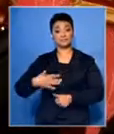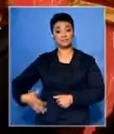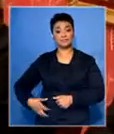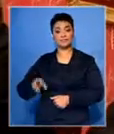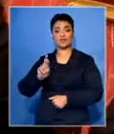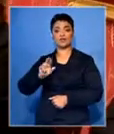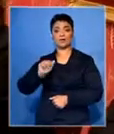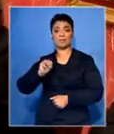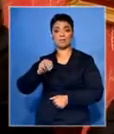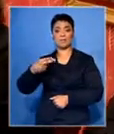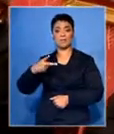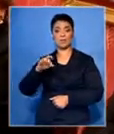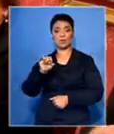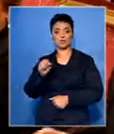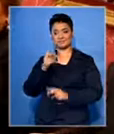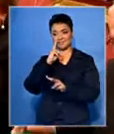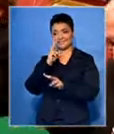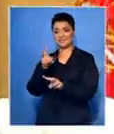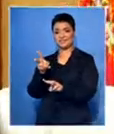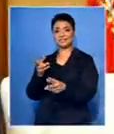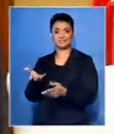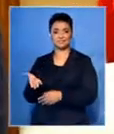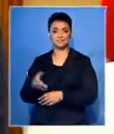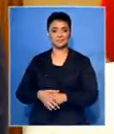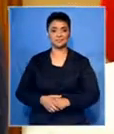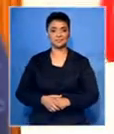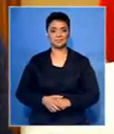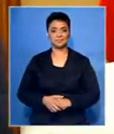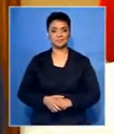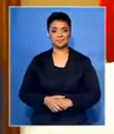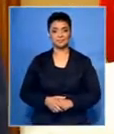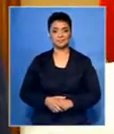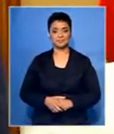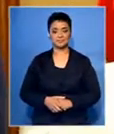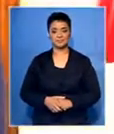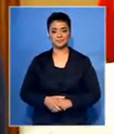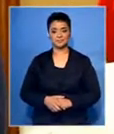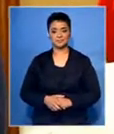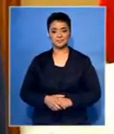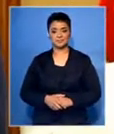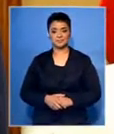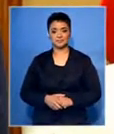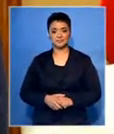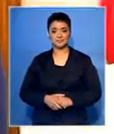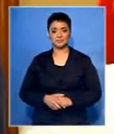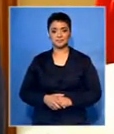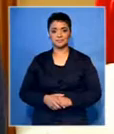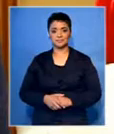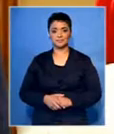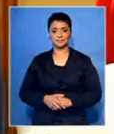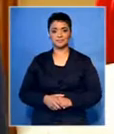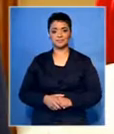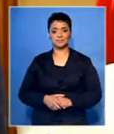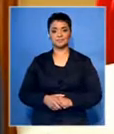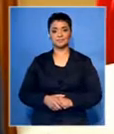courtesy visit to President Michel Bachelet. Mehana Tsuteti, SABC News, Union Building,